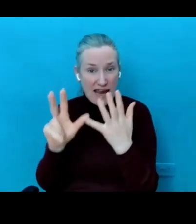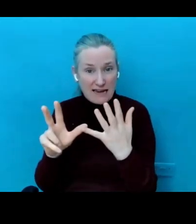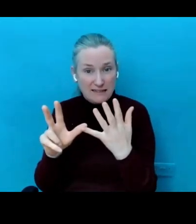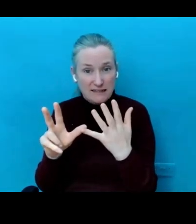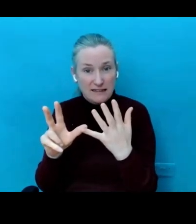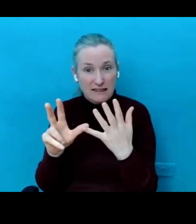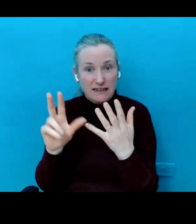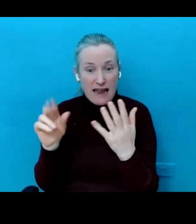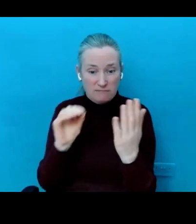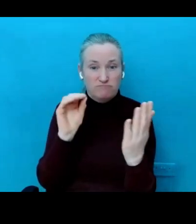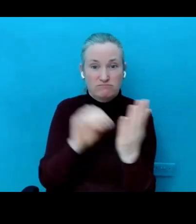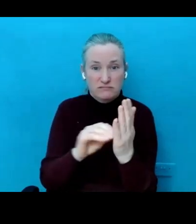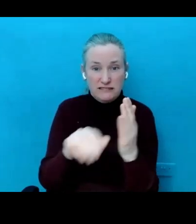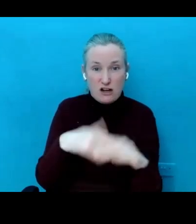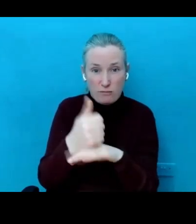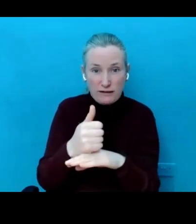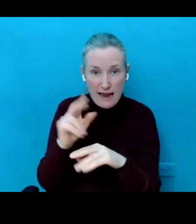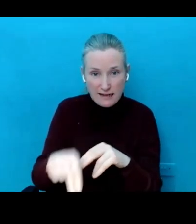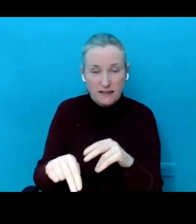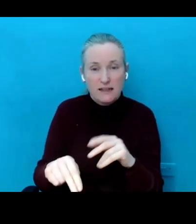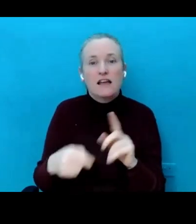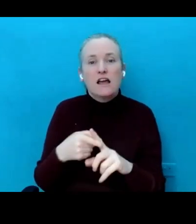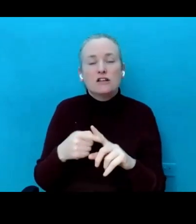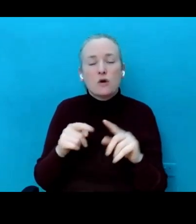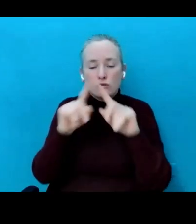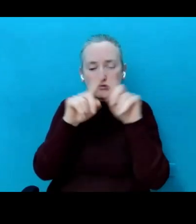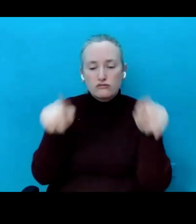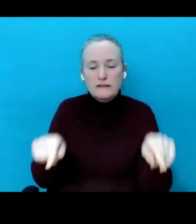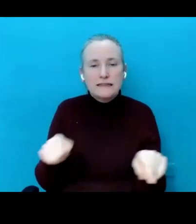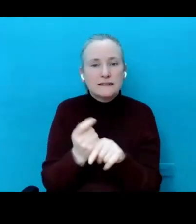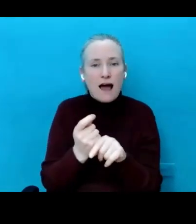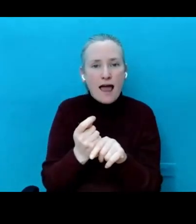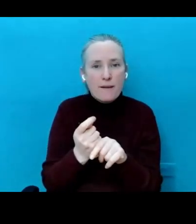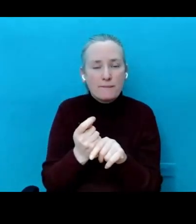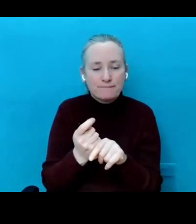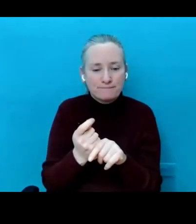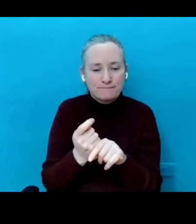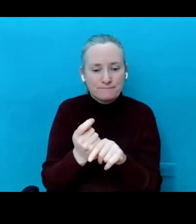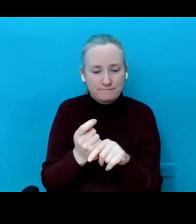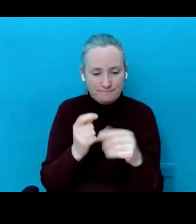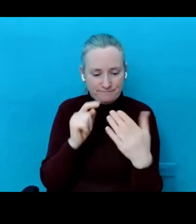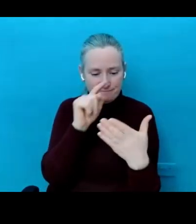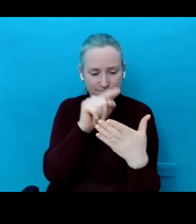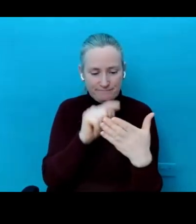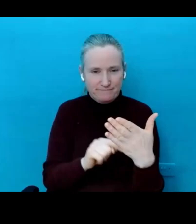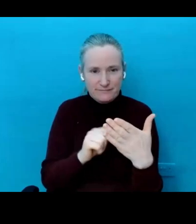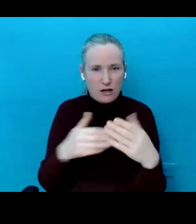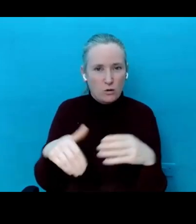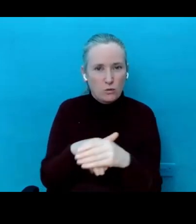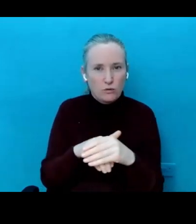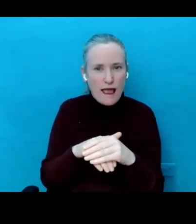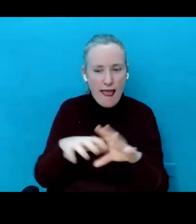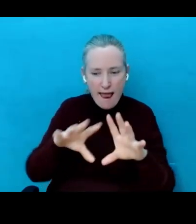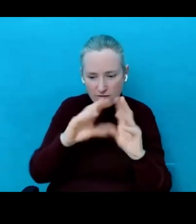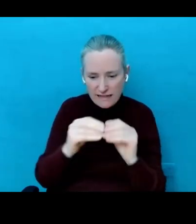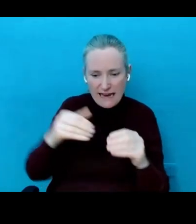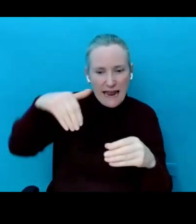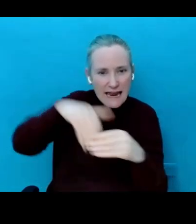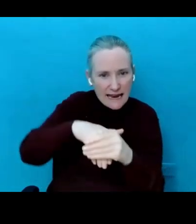And you can put all of that in there. So screen time on a device covers all content within the device.